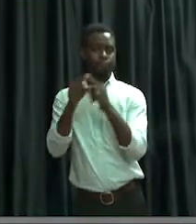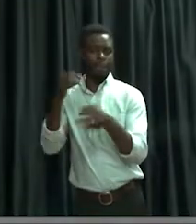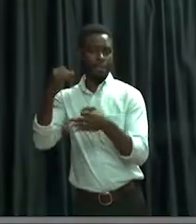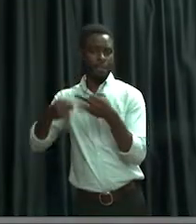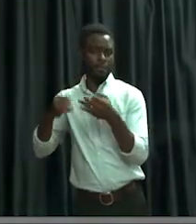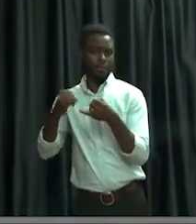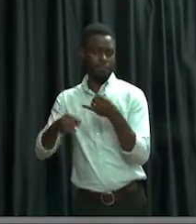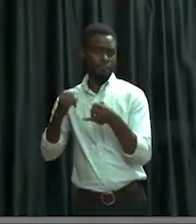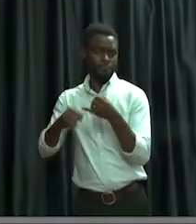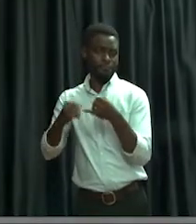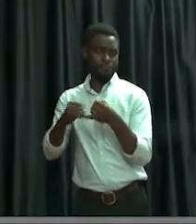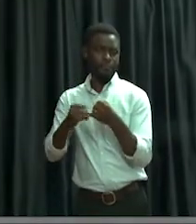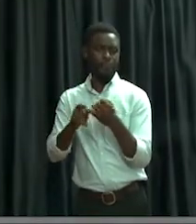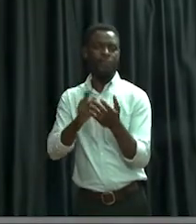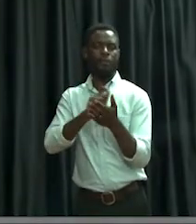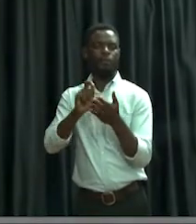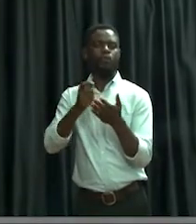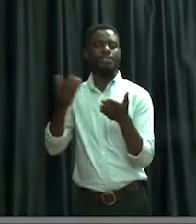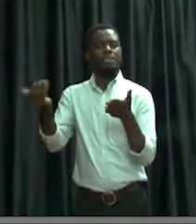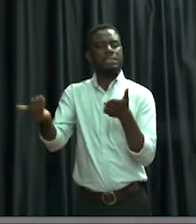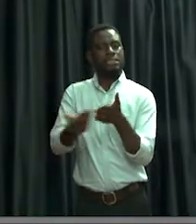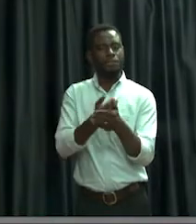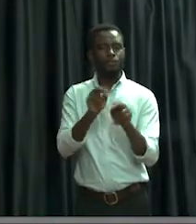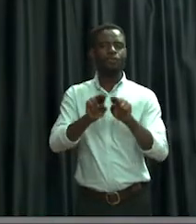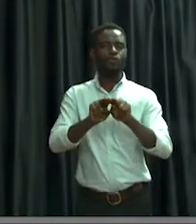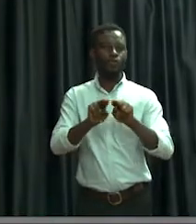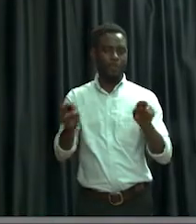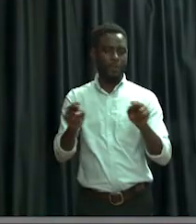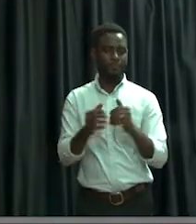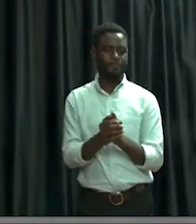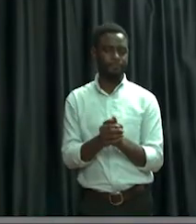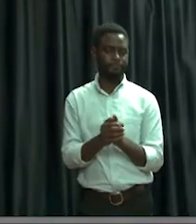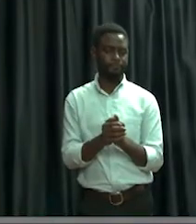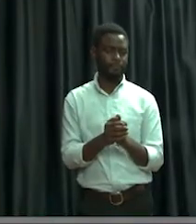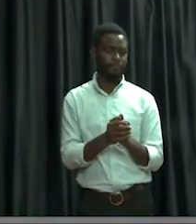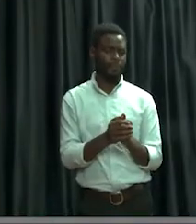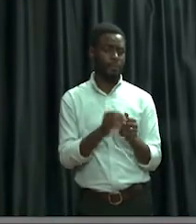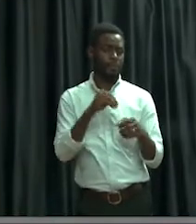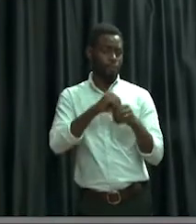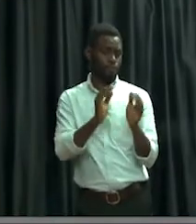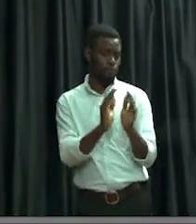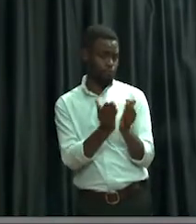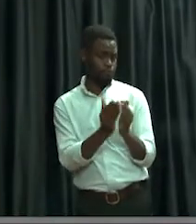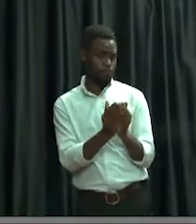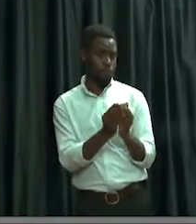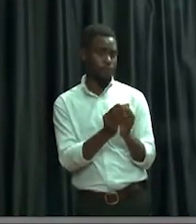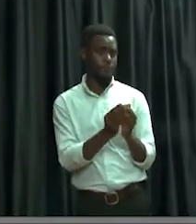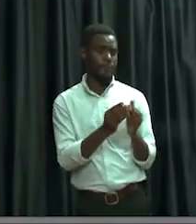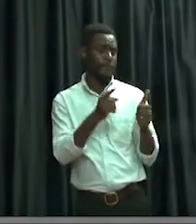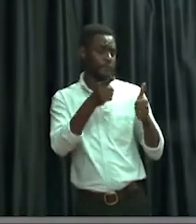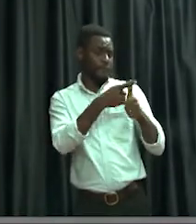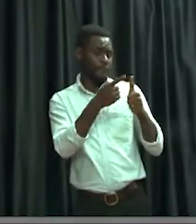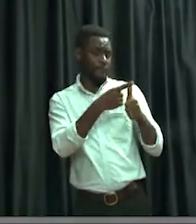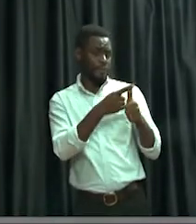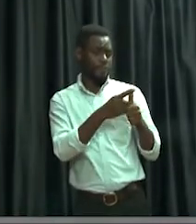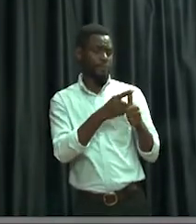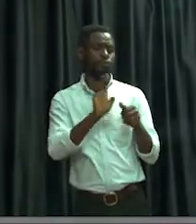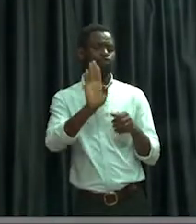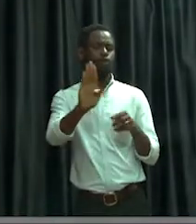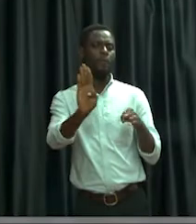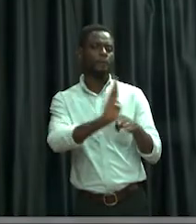write the new normal. So, let's do this together. In your notebook, write down first your business, what you do.